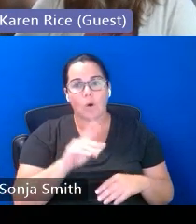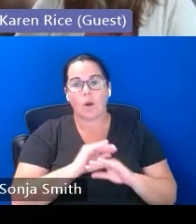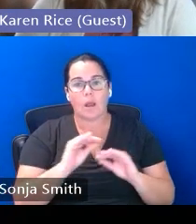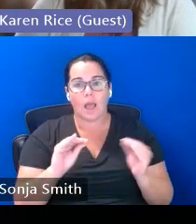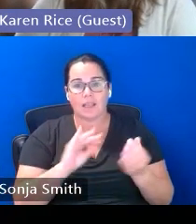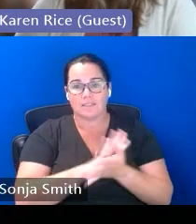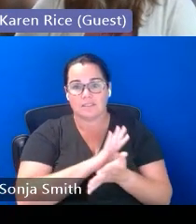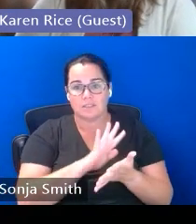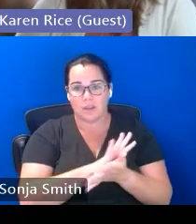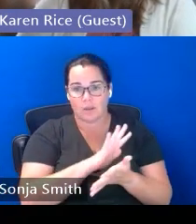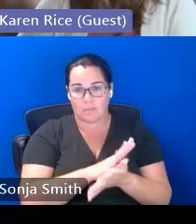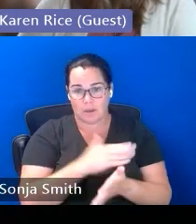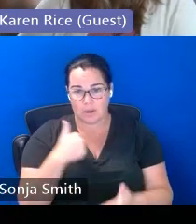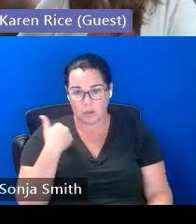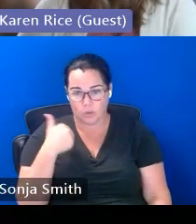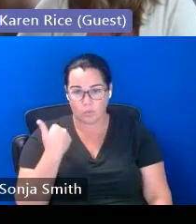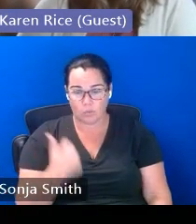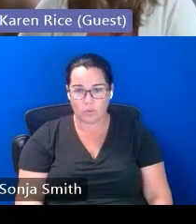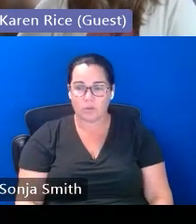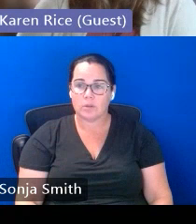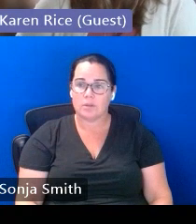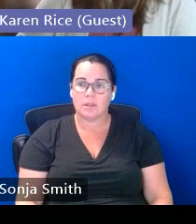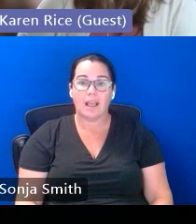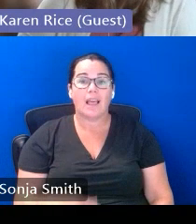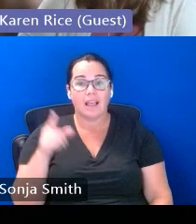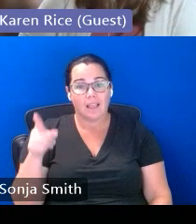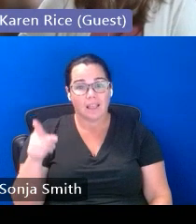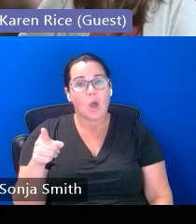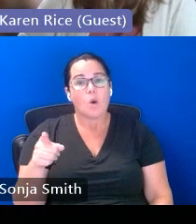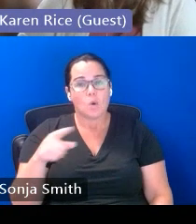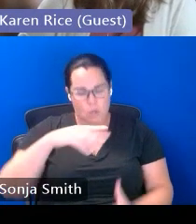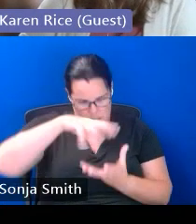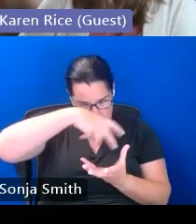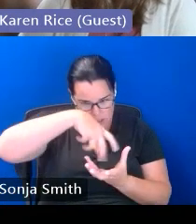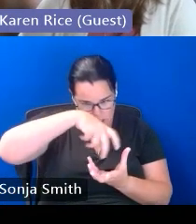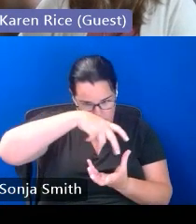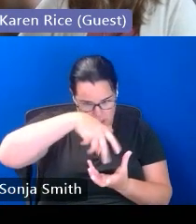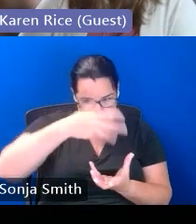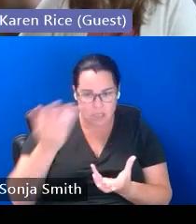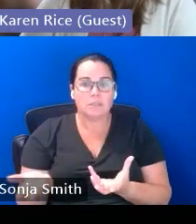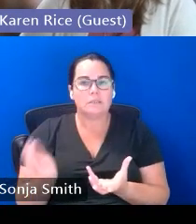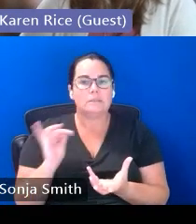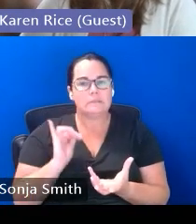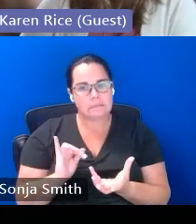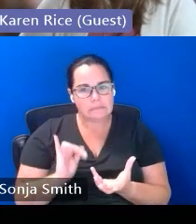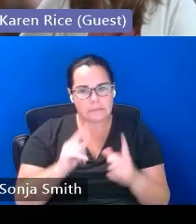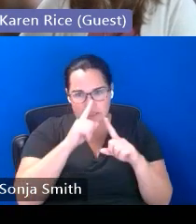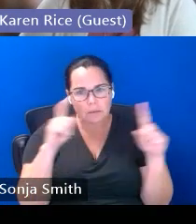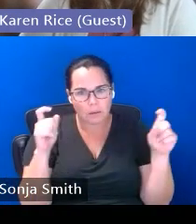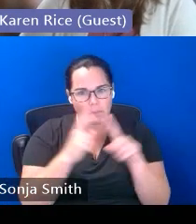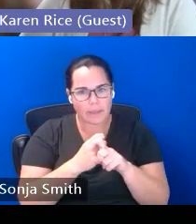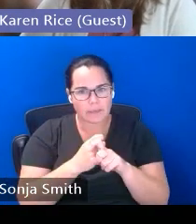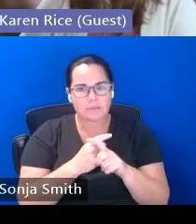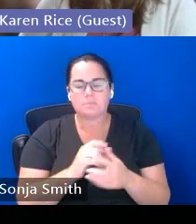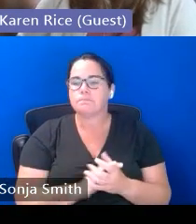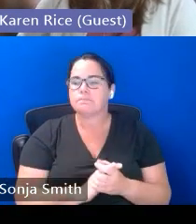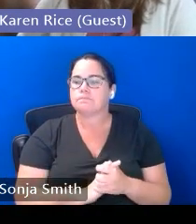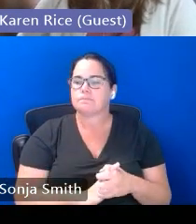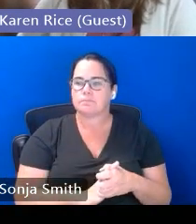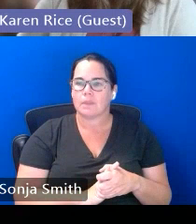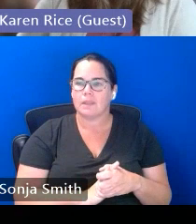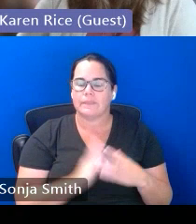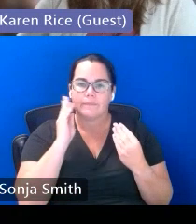um this is a whole can of worms and i will say the information that i have um both on higher education